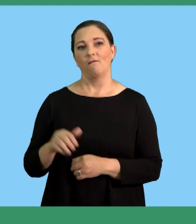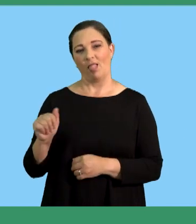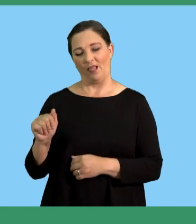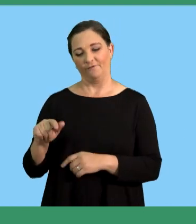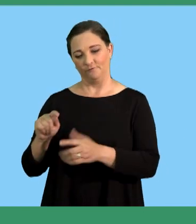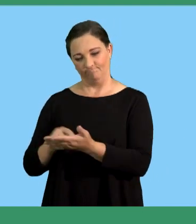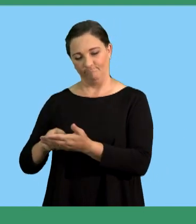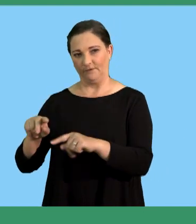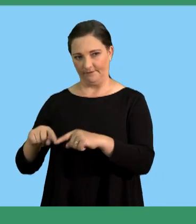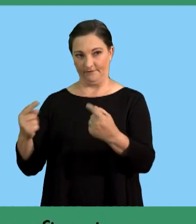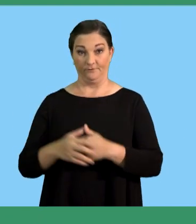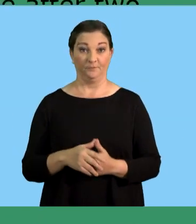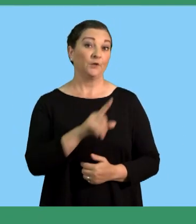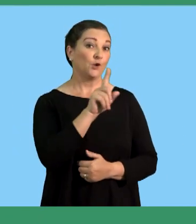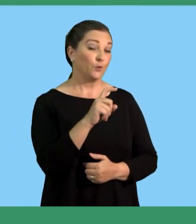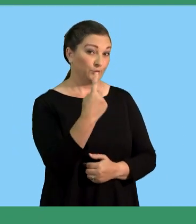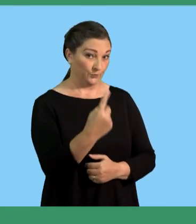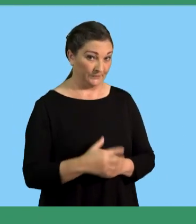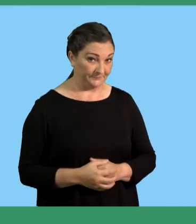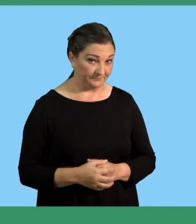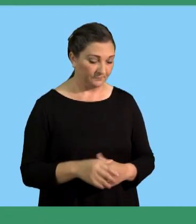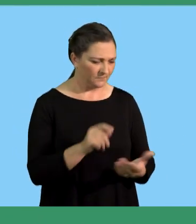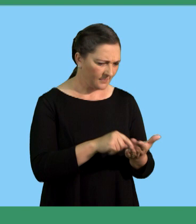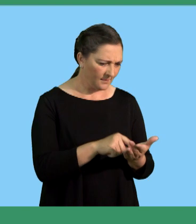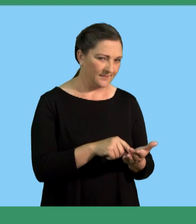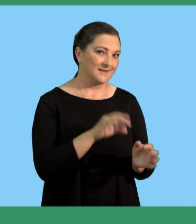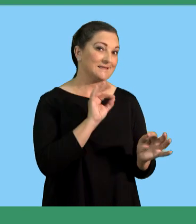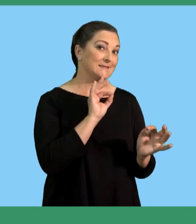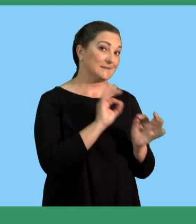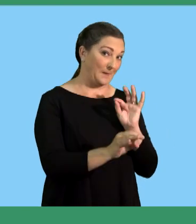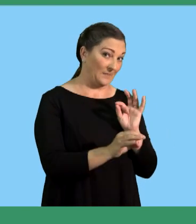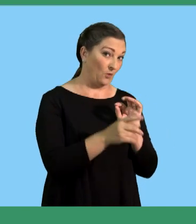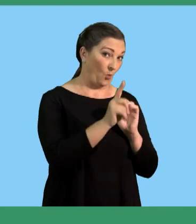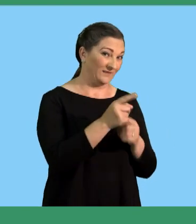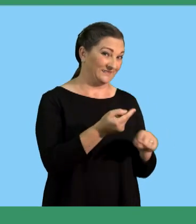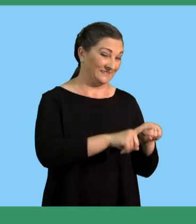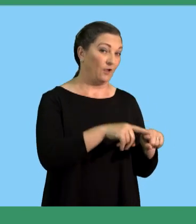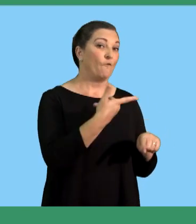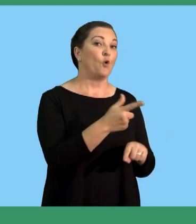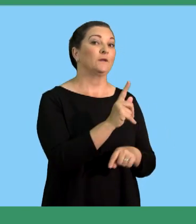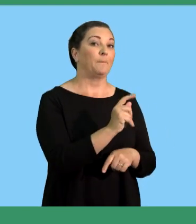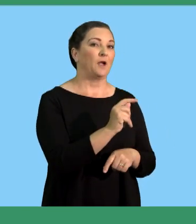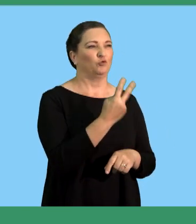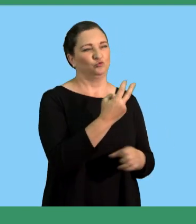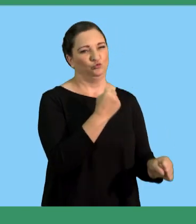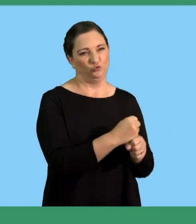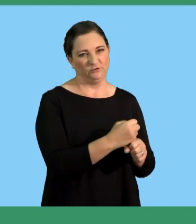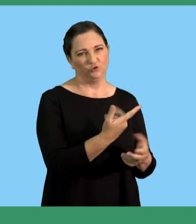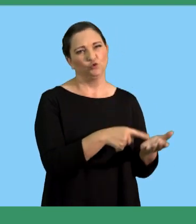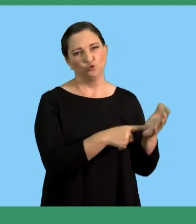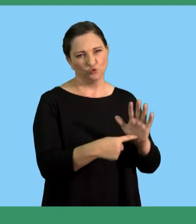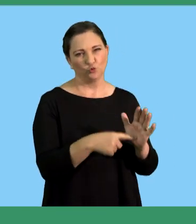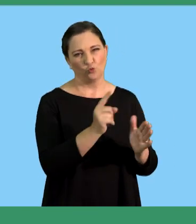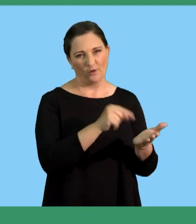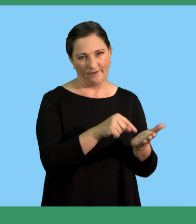calculated. So let us look into our question. Now, question one, calculate the simple interest that TAPELO will receive